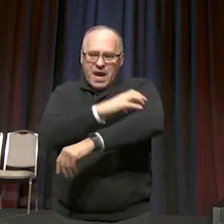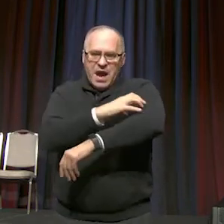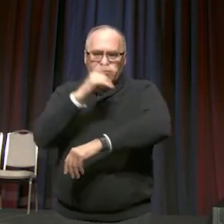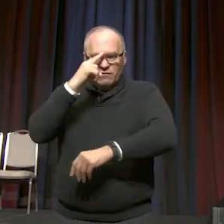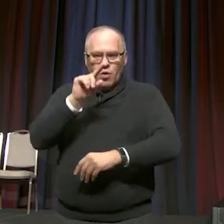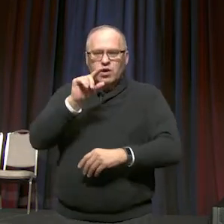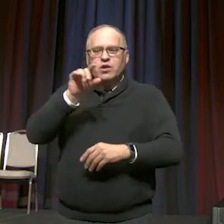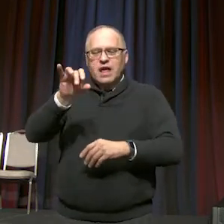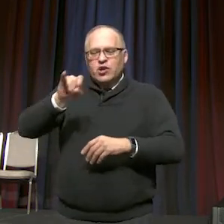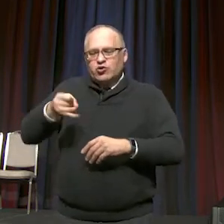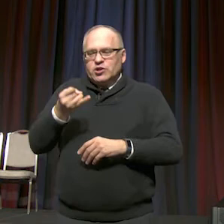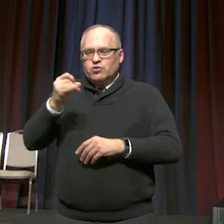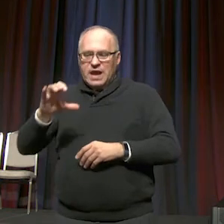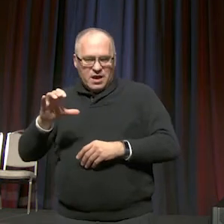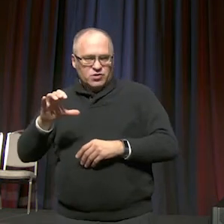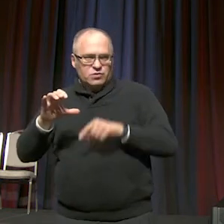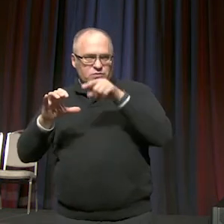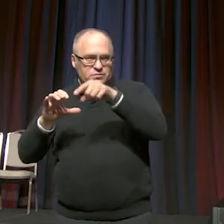Council.